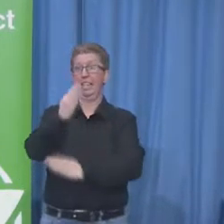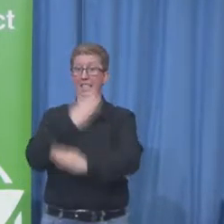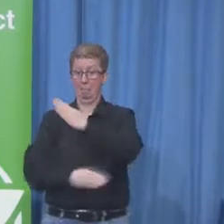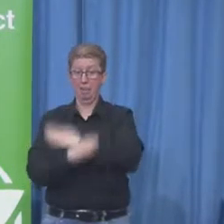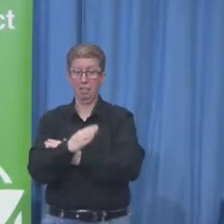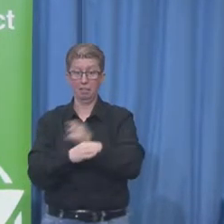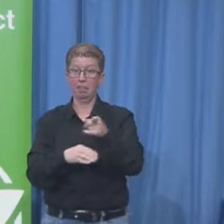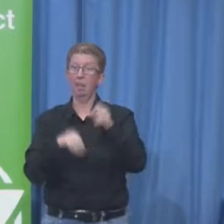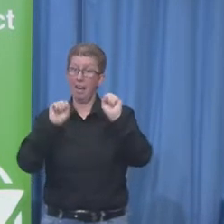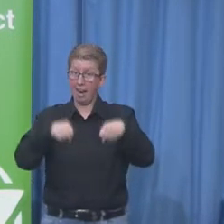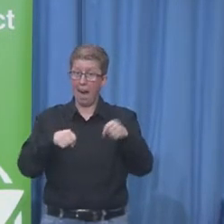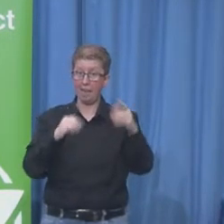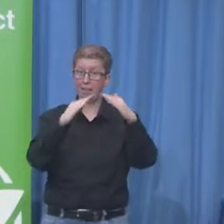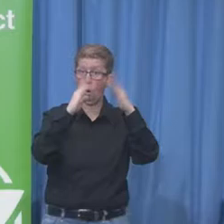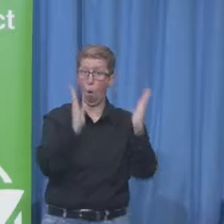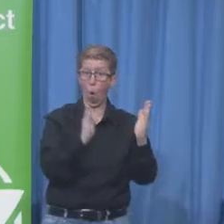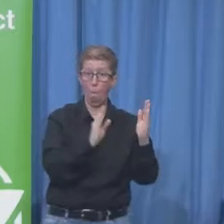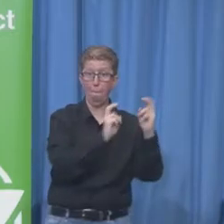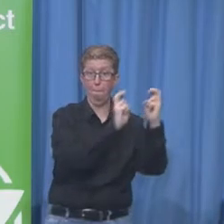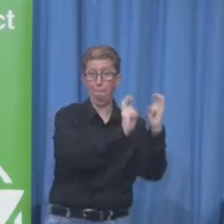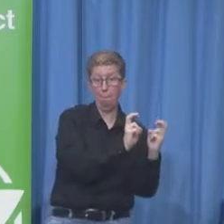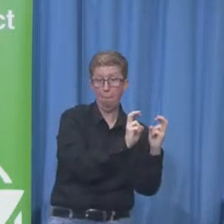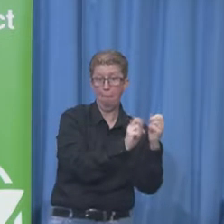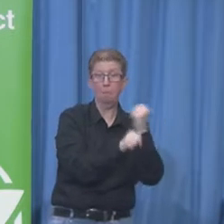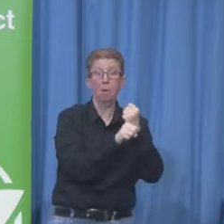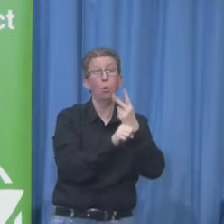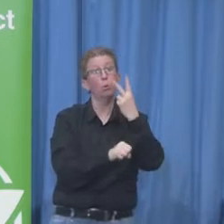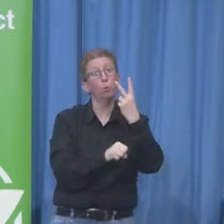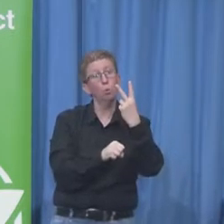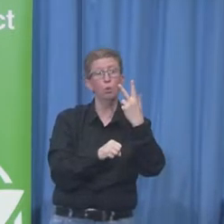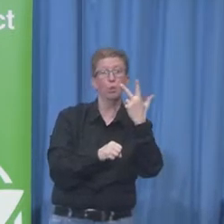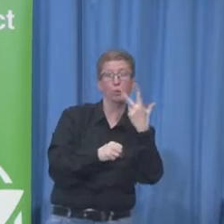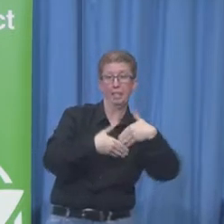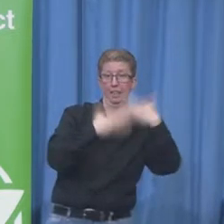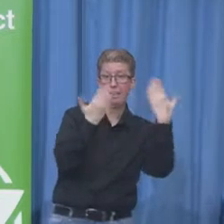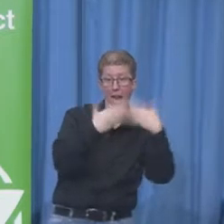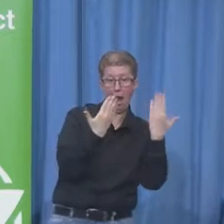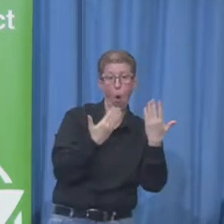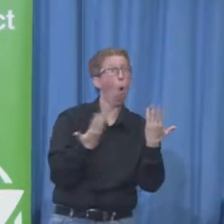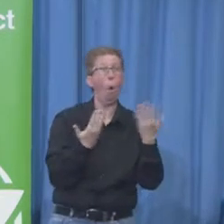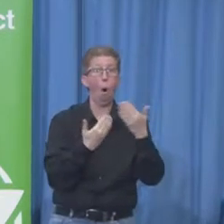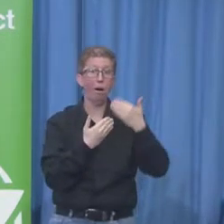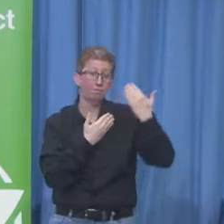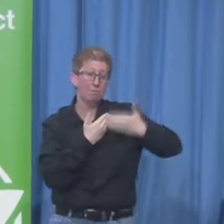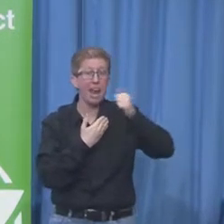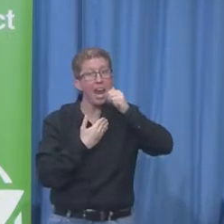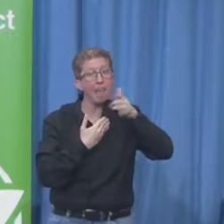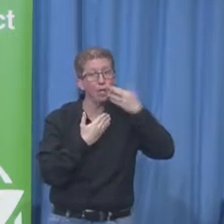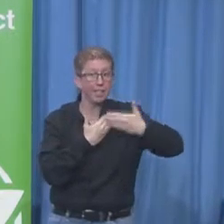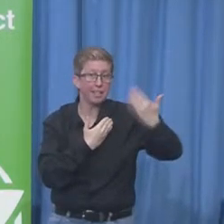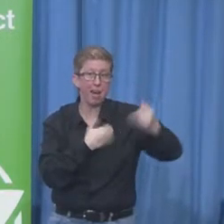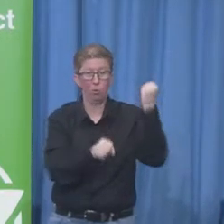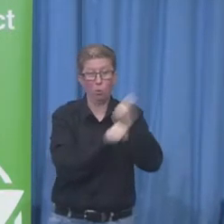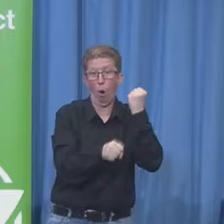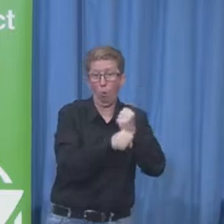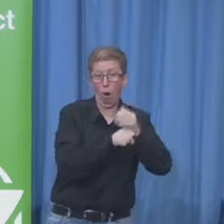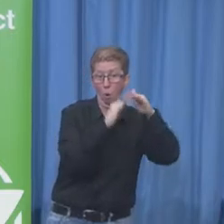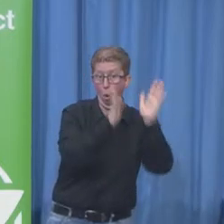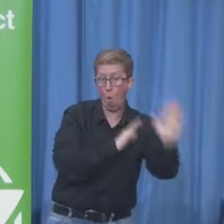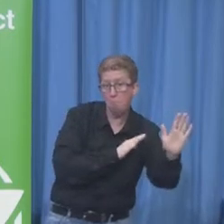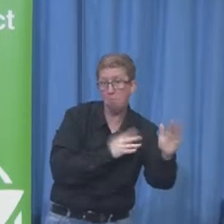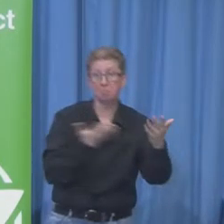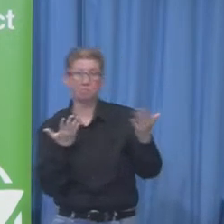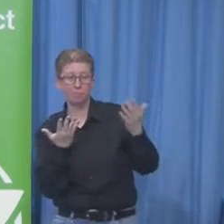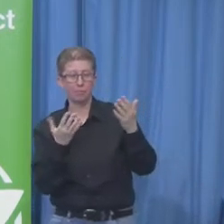to. To have accessible technology to do whatever they needed to do and work on an equal level and an equal platform with everyone